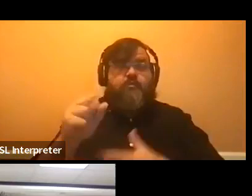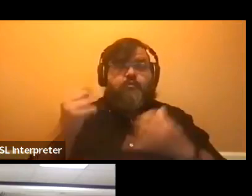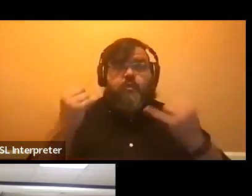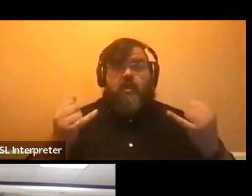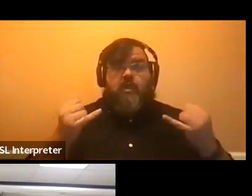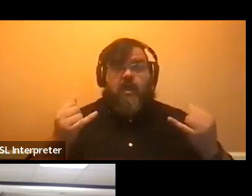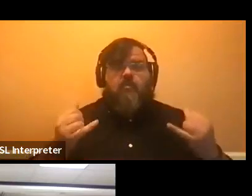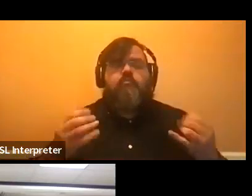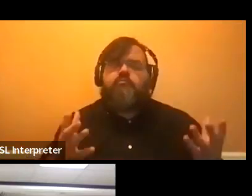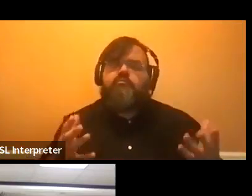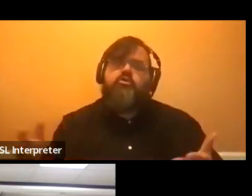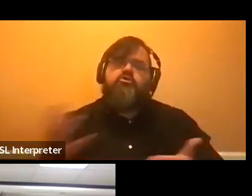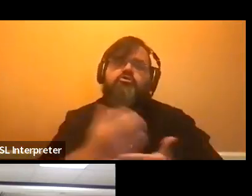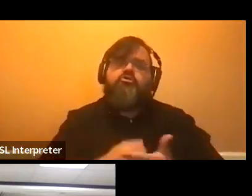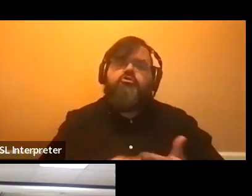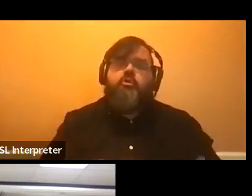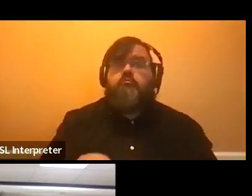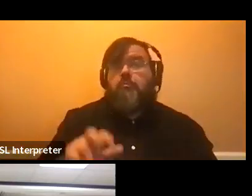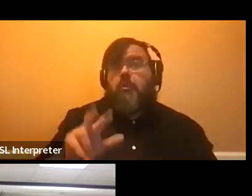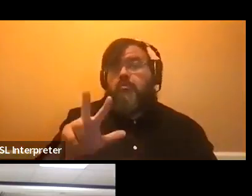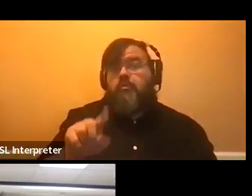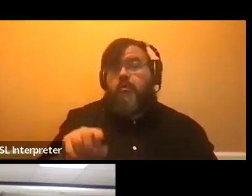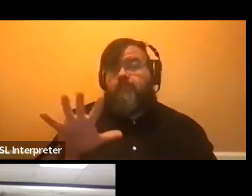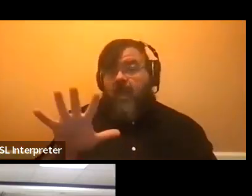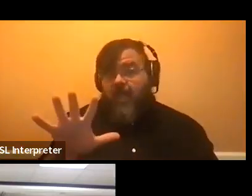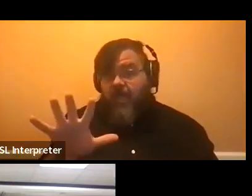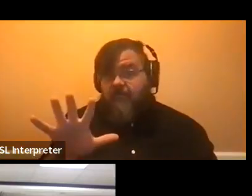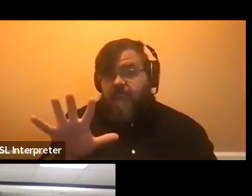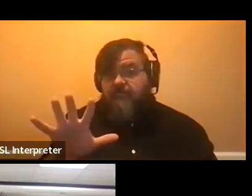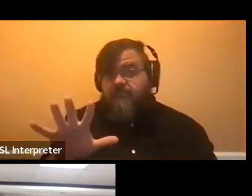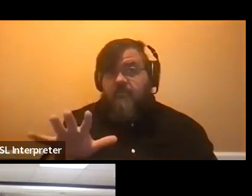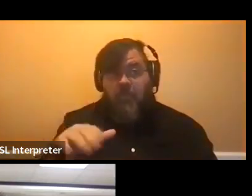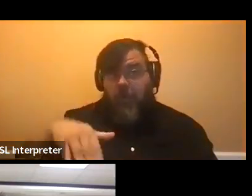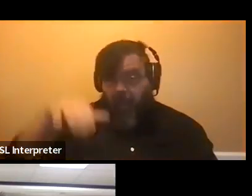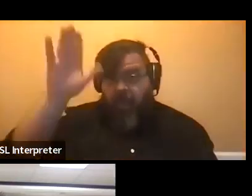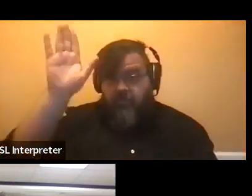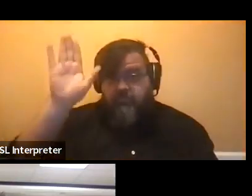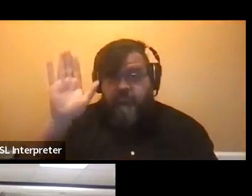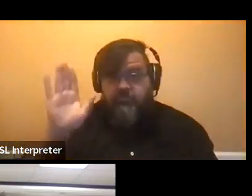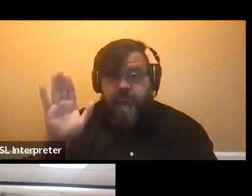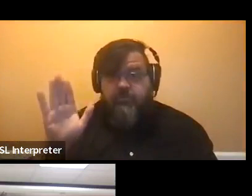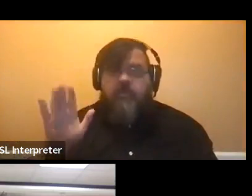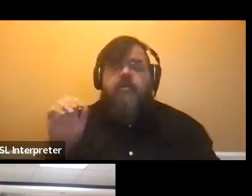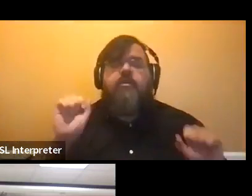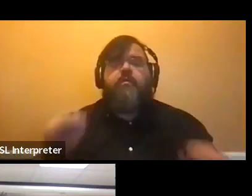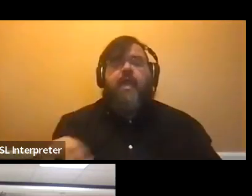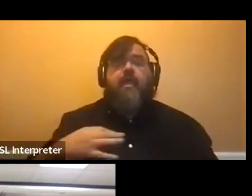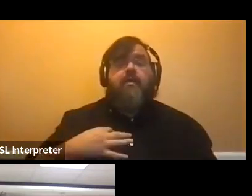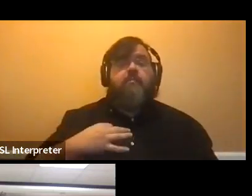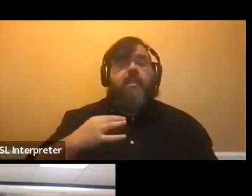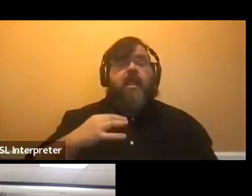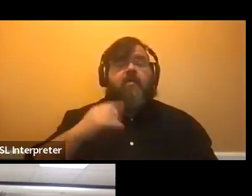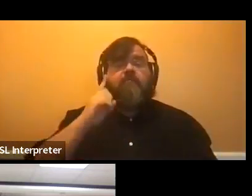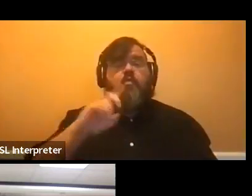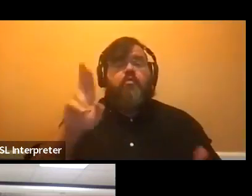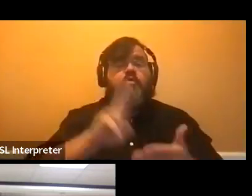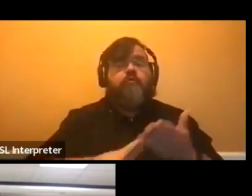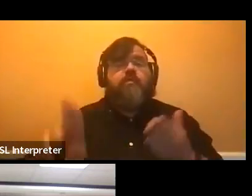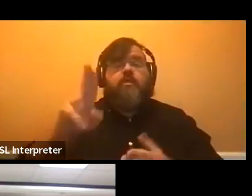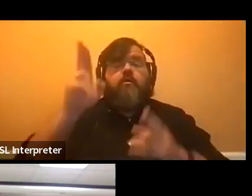earn a 3.5 or higher grade point average, you can apply for university honors